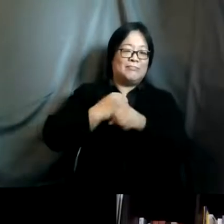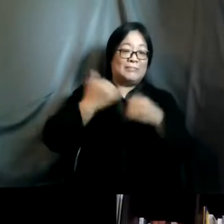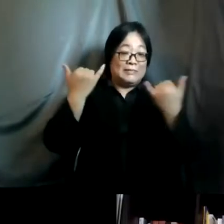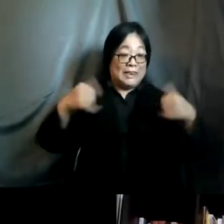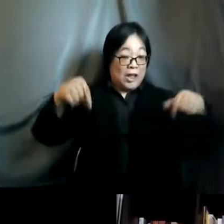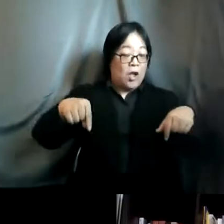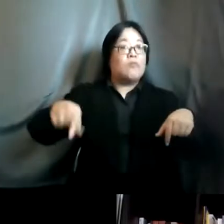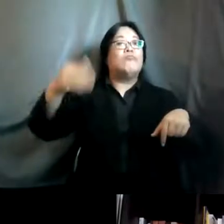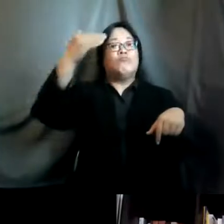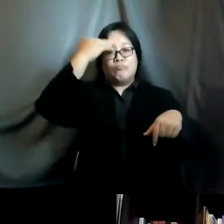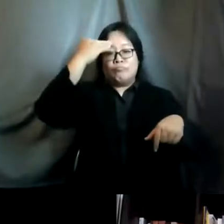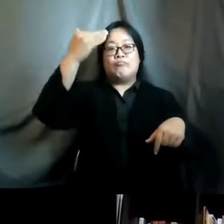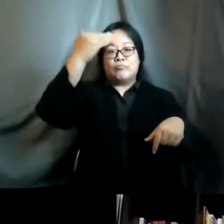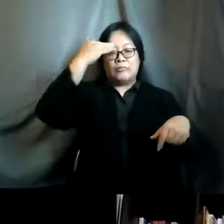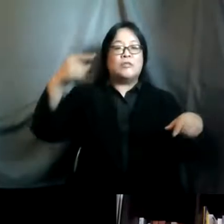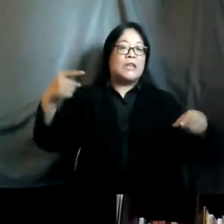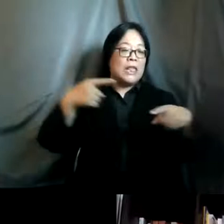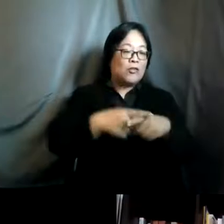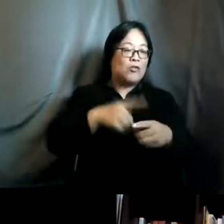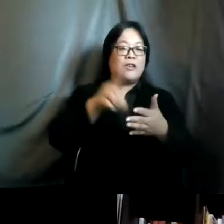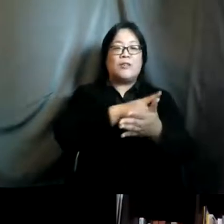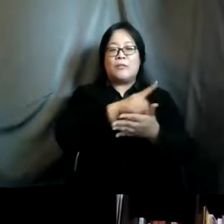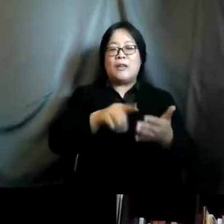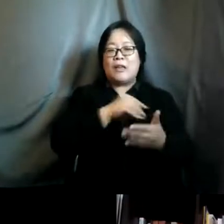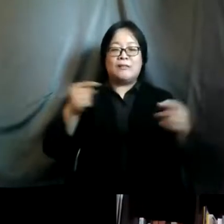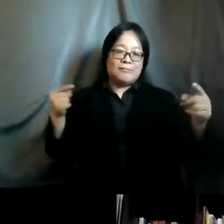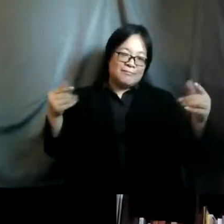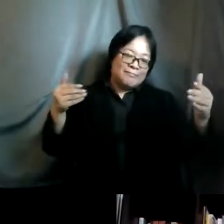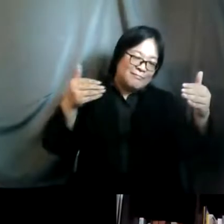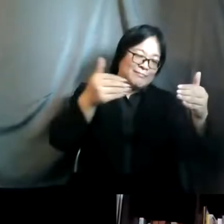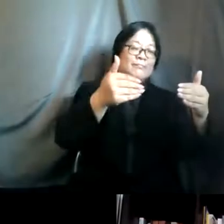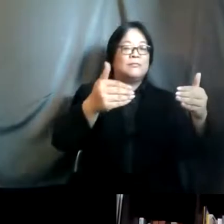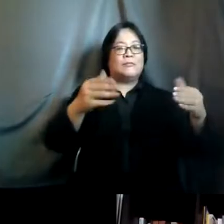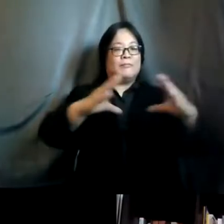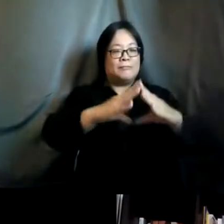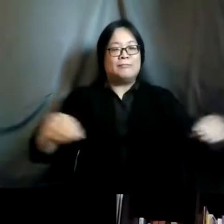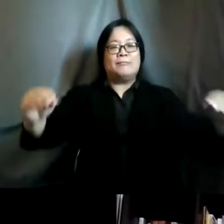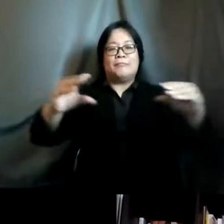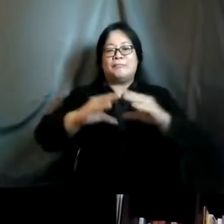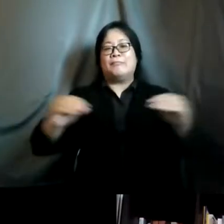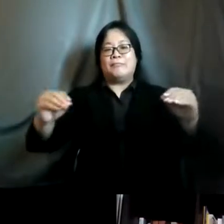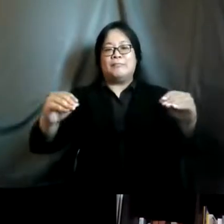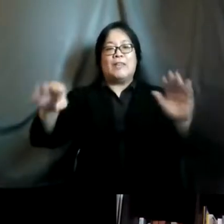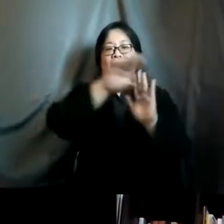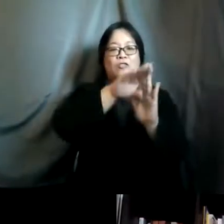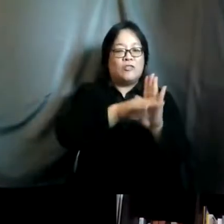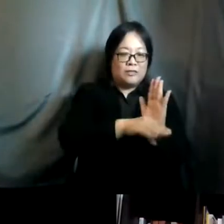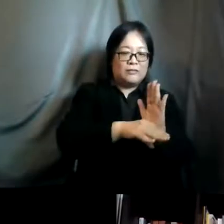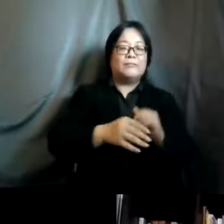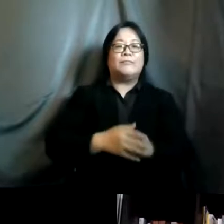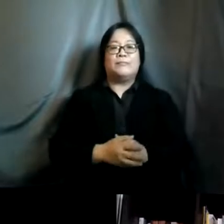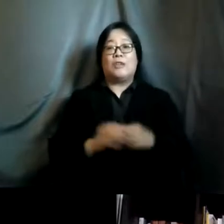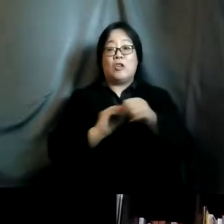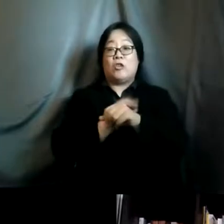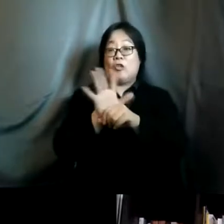of intersectional discrimination and working towards addressing each one of these unfinished agendas um covet may